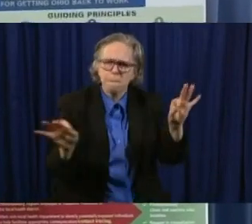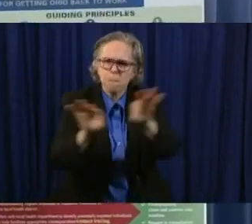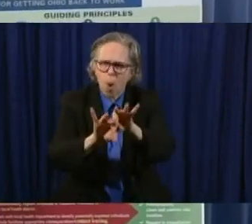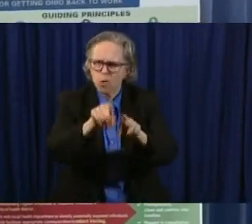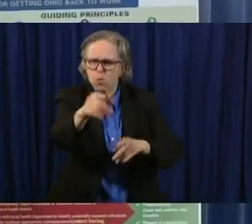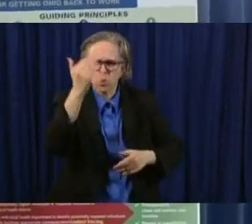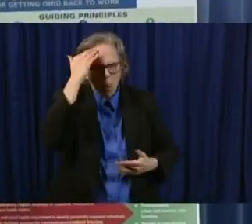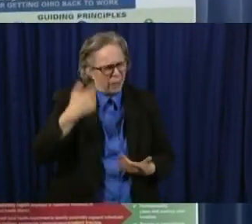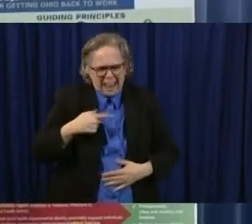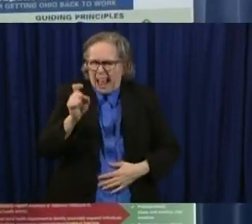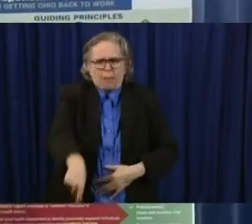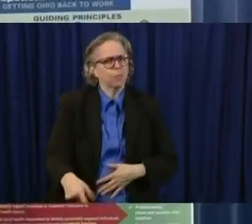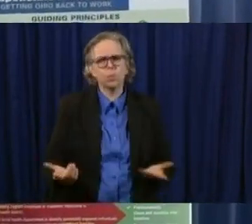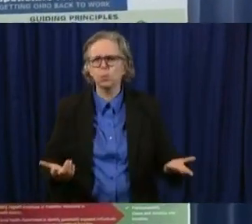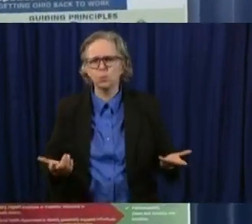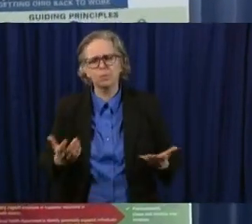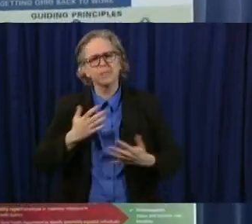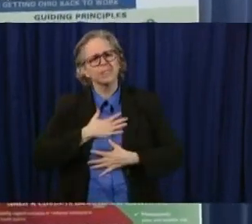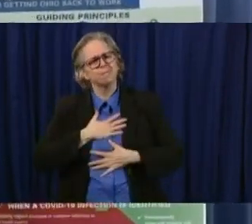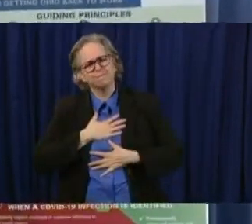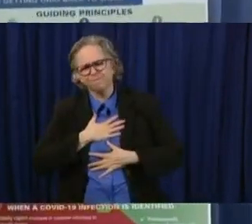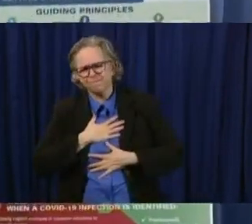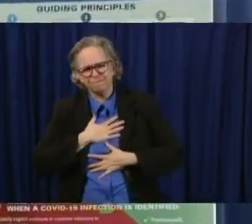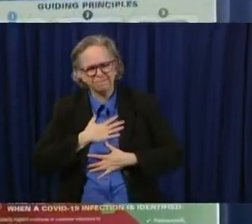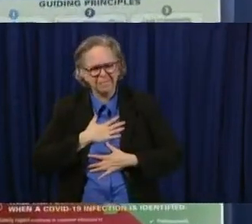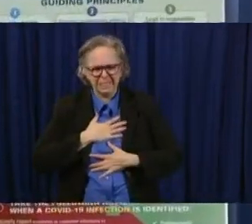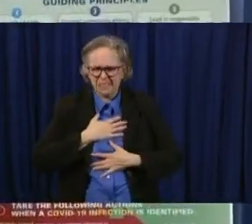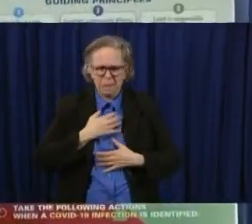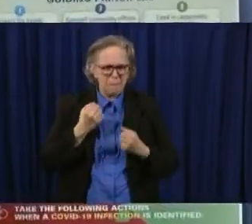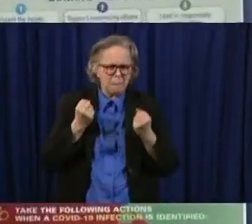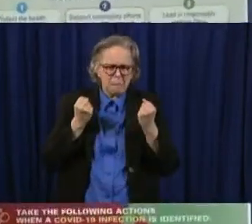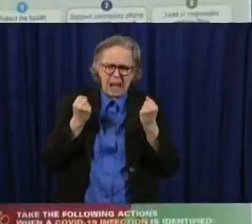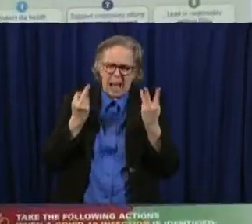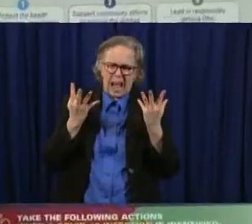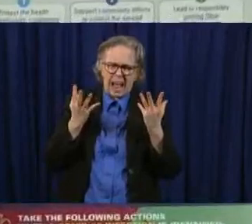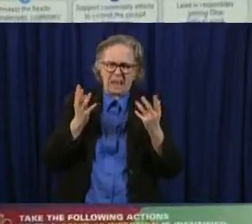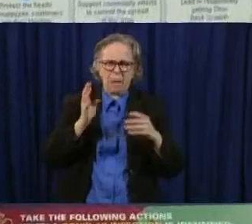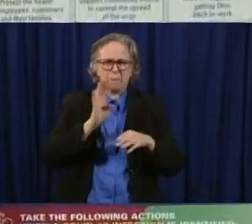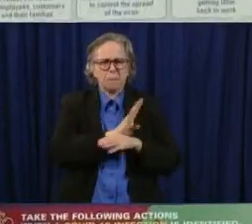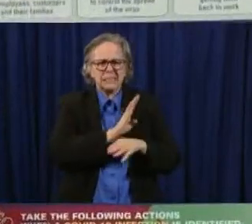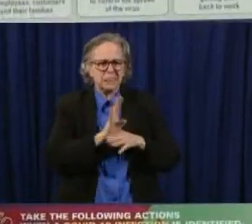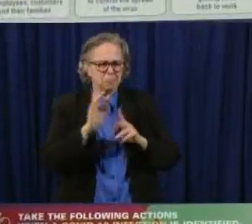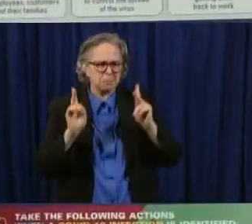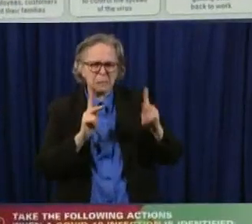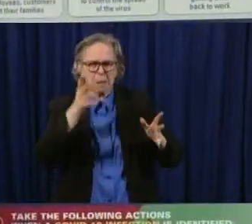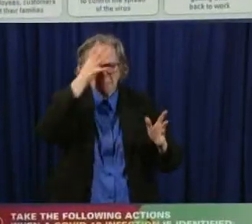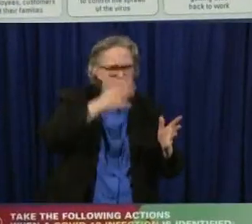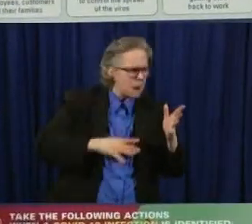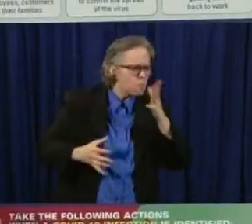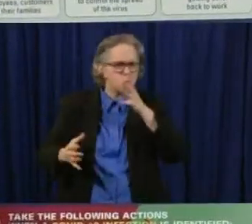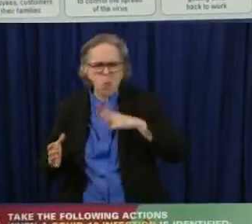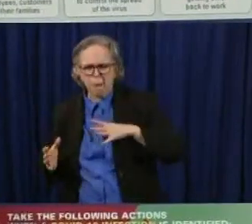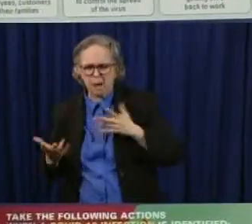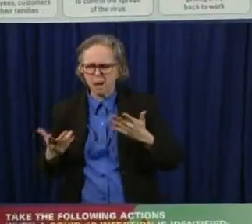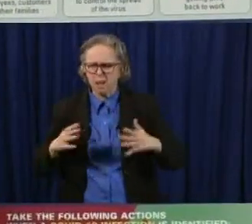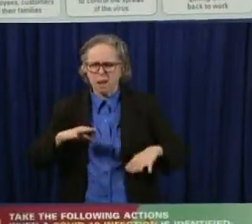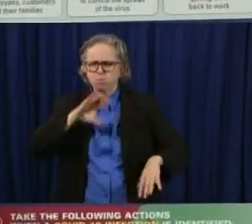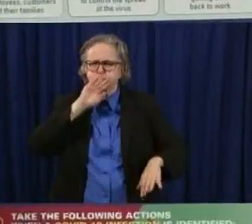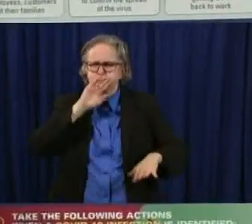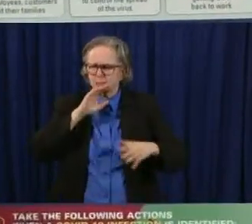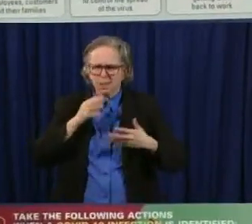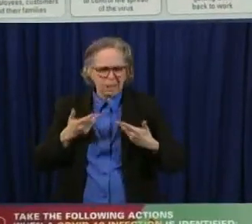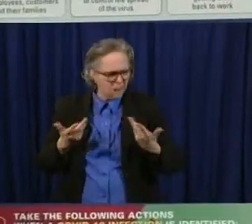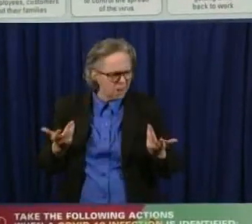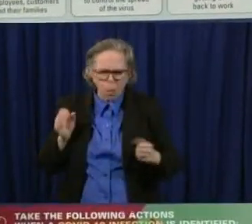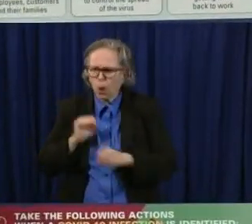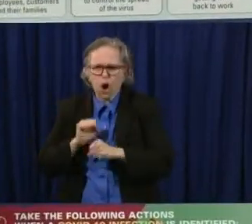My heart aches for the businessmen and women who have not been able to work, who are